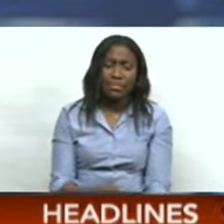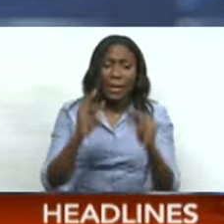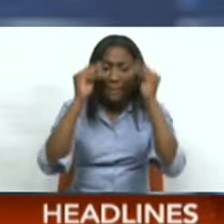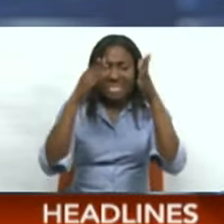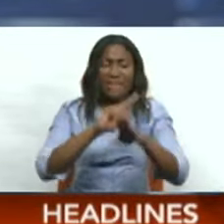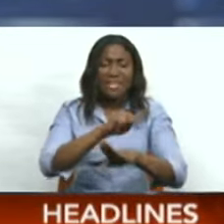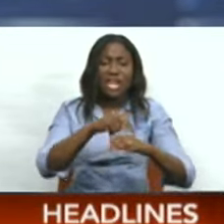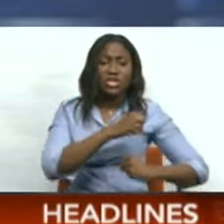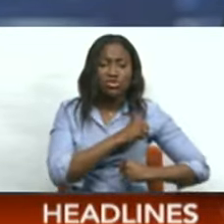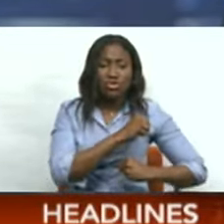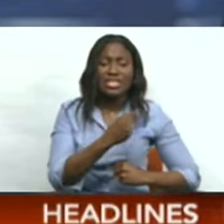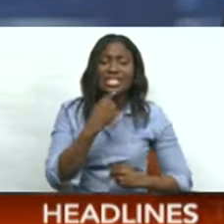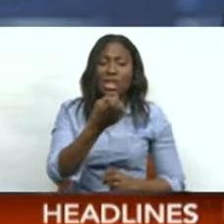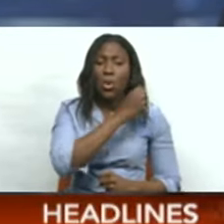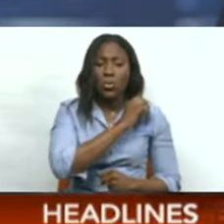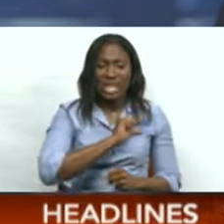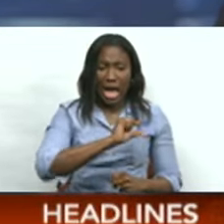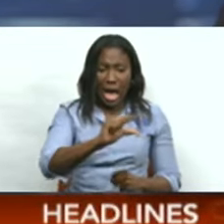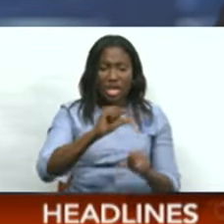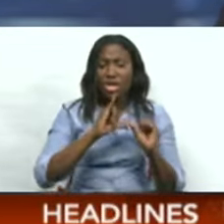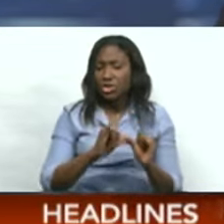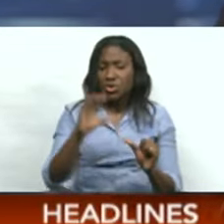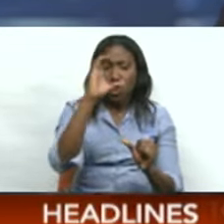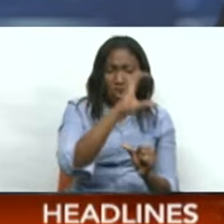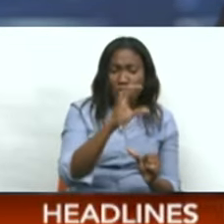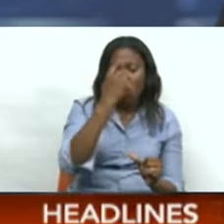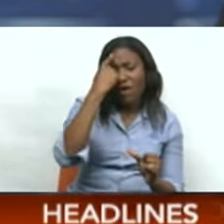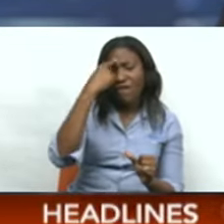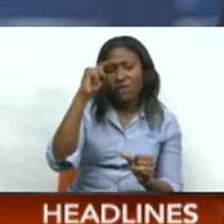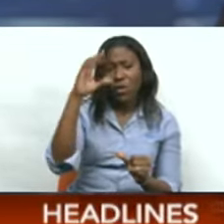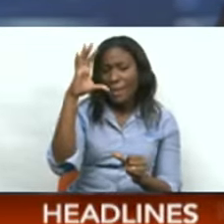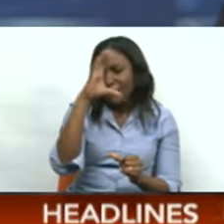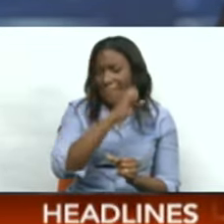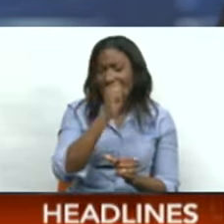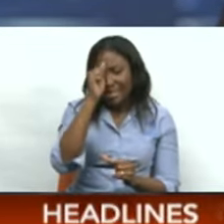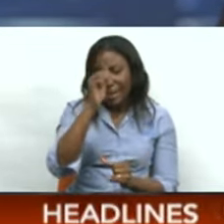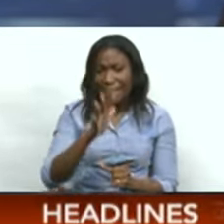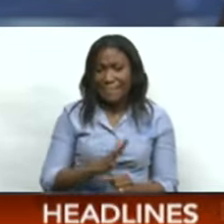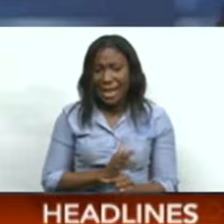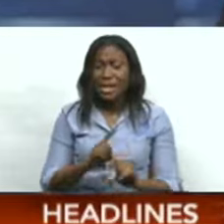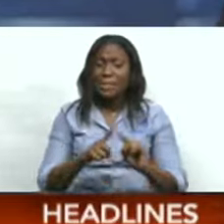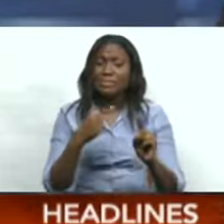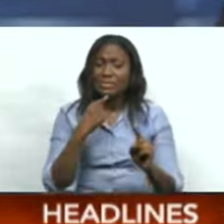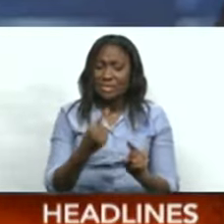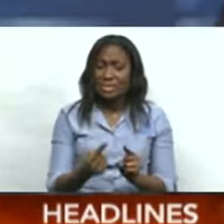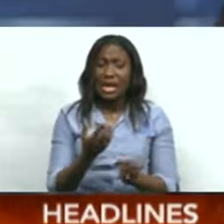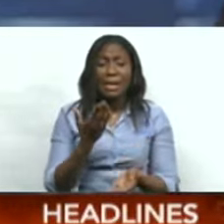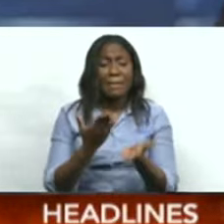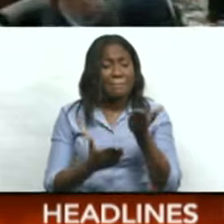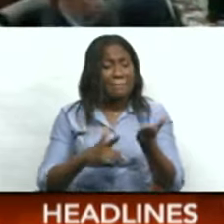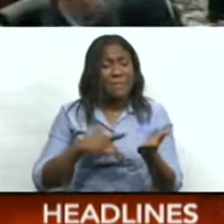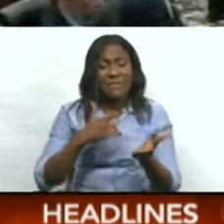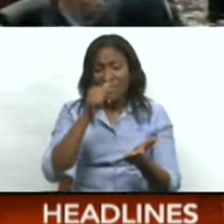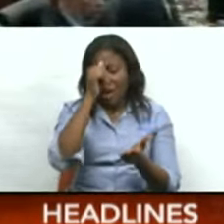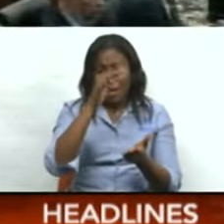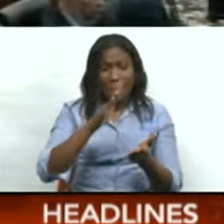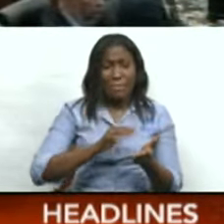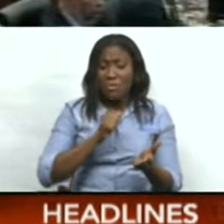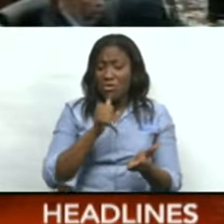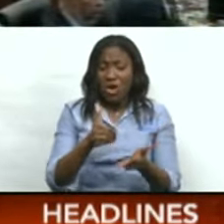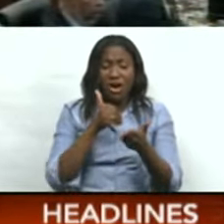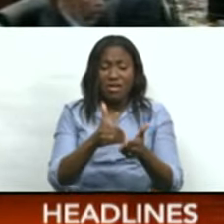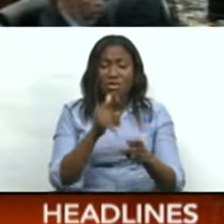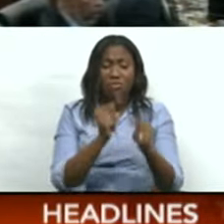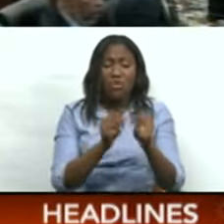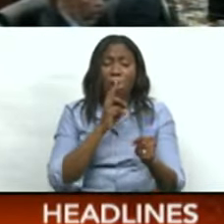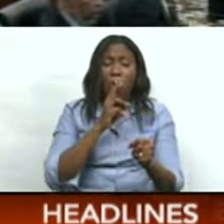minister says the Coast Guard continues its search for the missing sea dress fishermen but he admits they may be out of this country's jurisdiction.